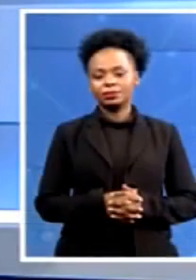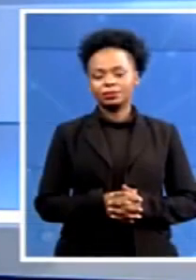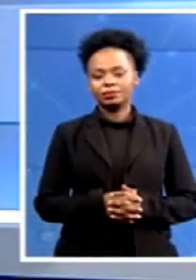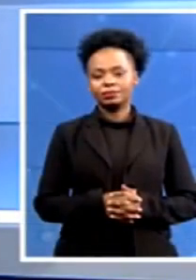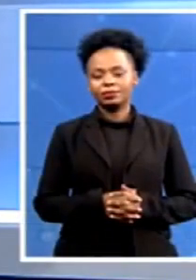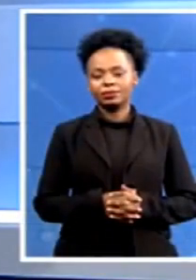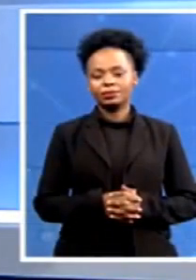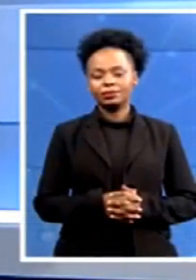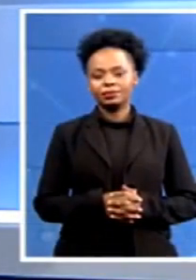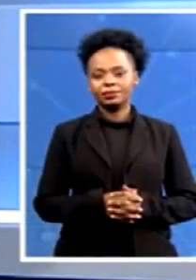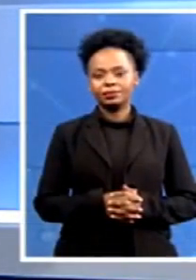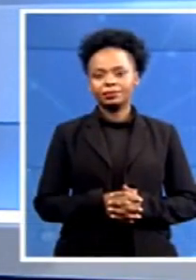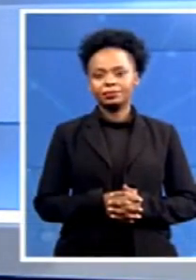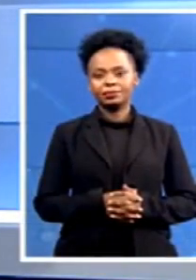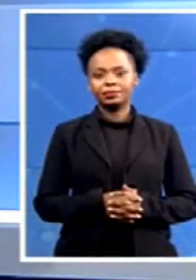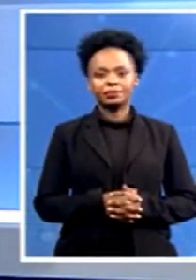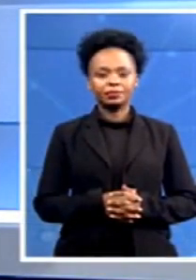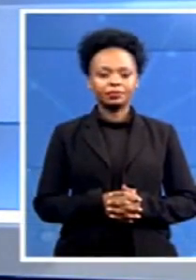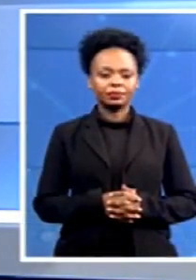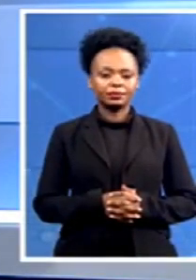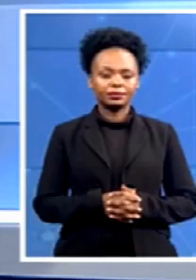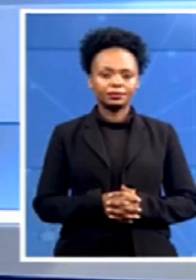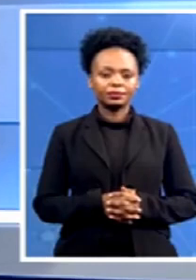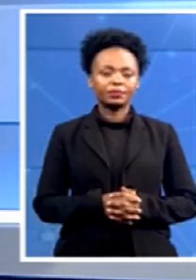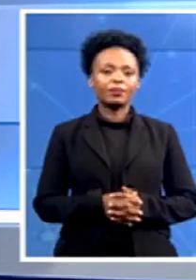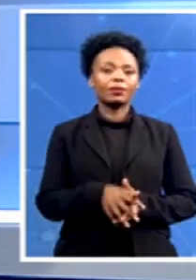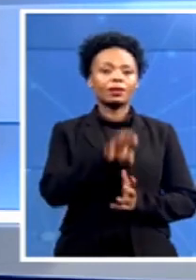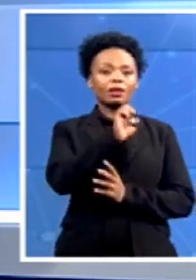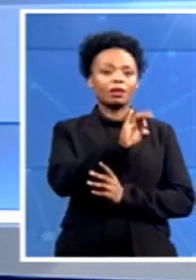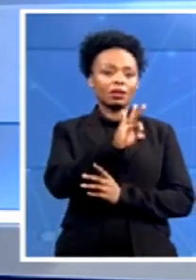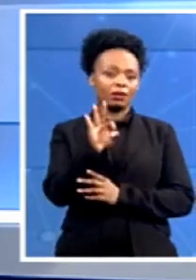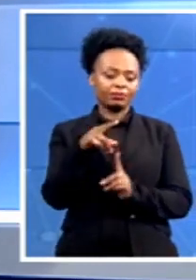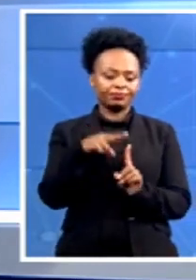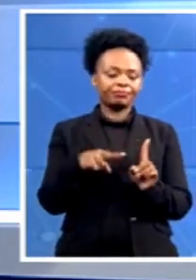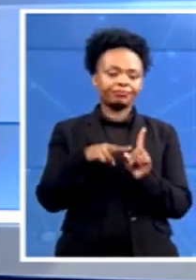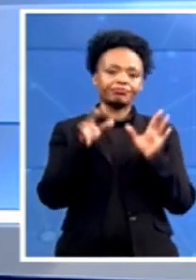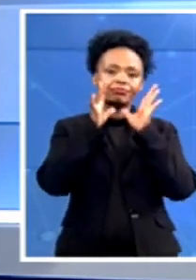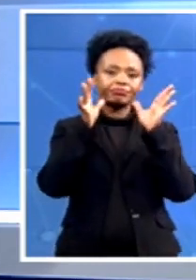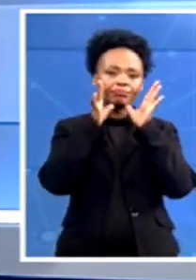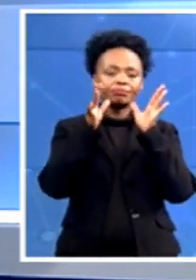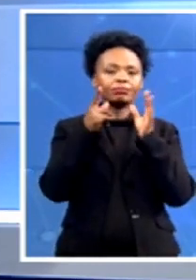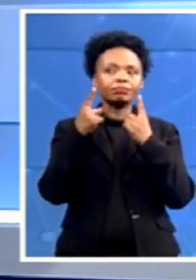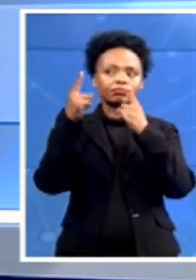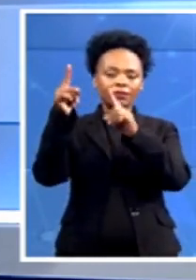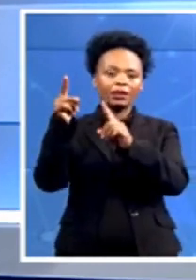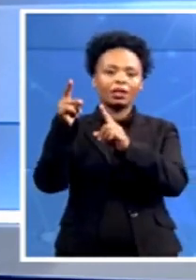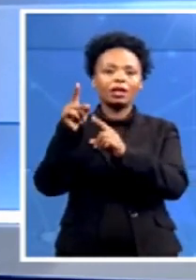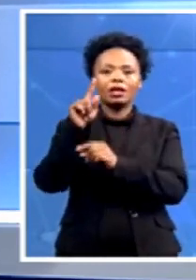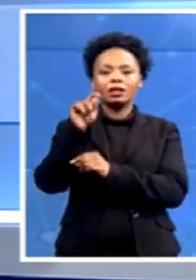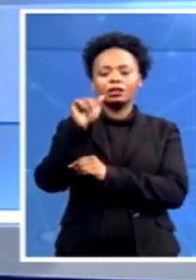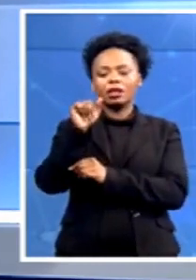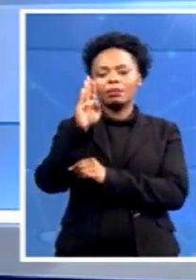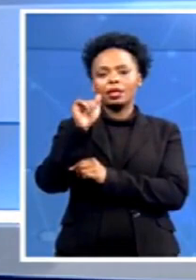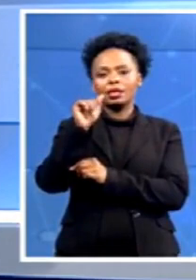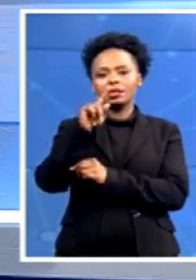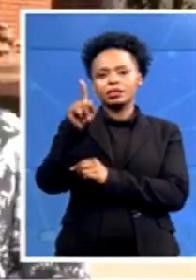EFF leader Julius Malema is taking the party's election campaign to Tabazimbi in Lumpur province. It's where we find my colleague